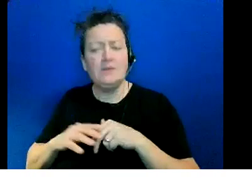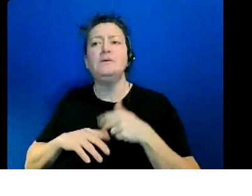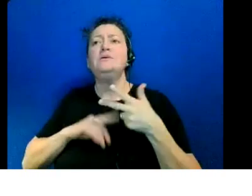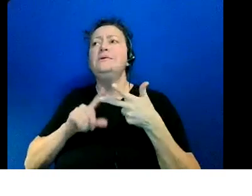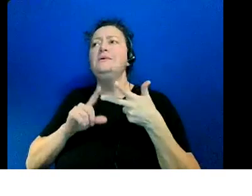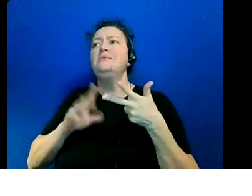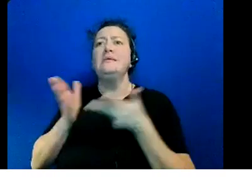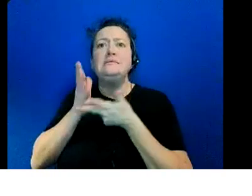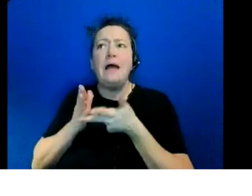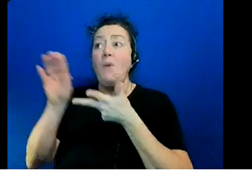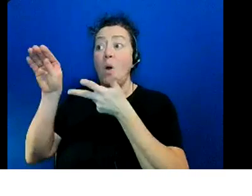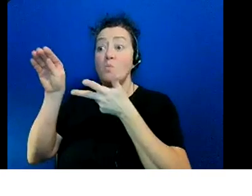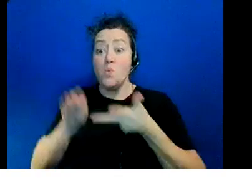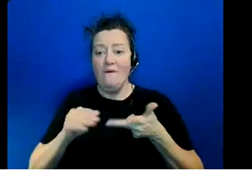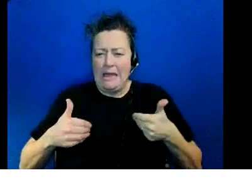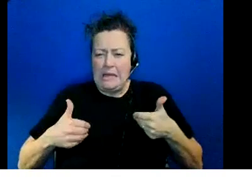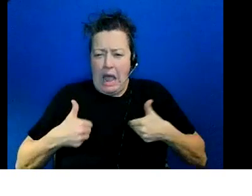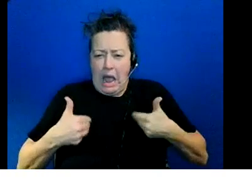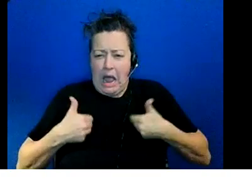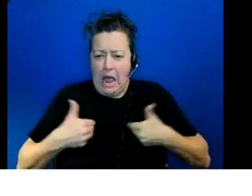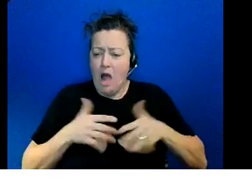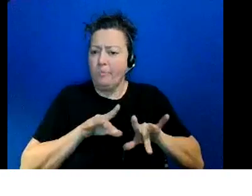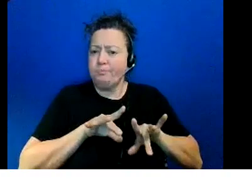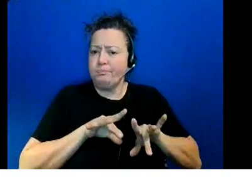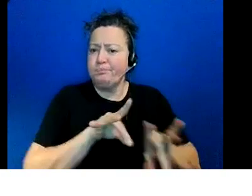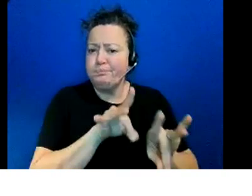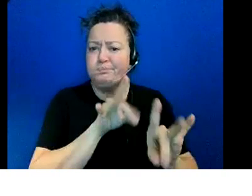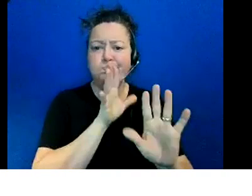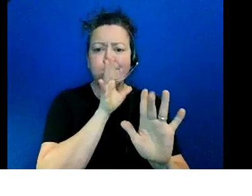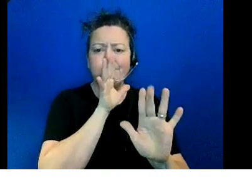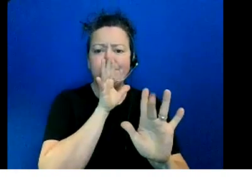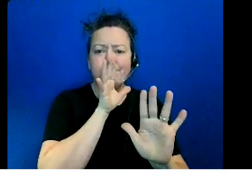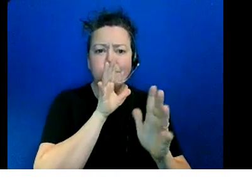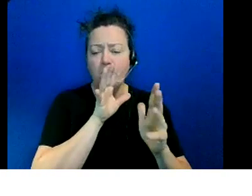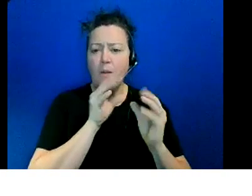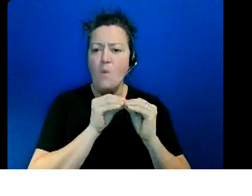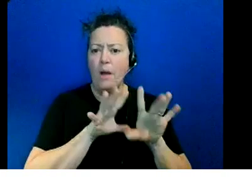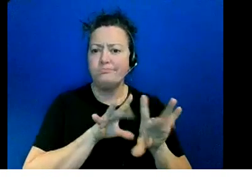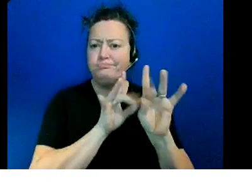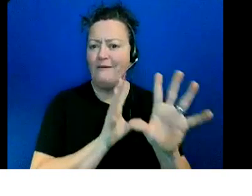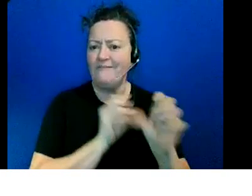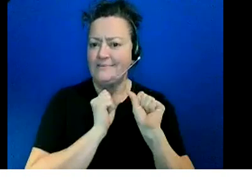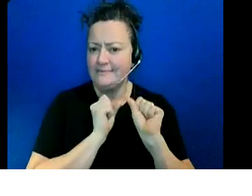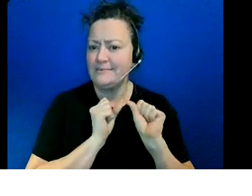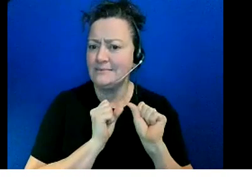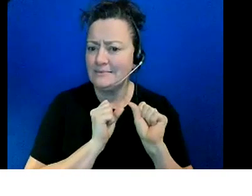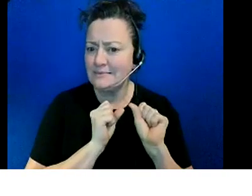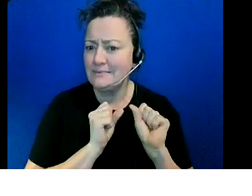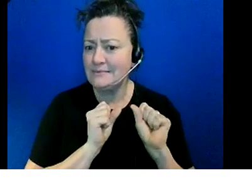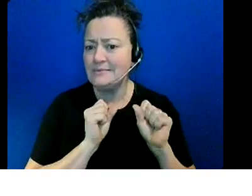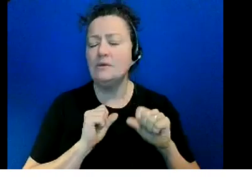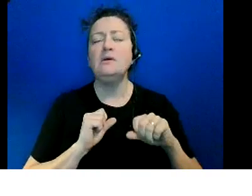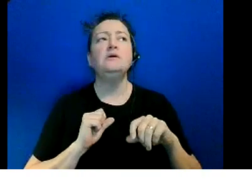to the country very young so they acquire oral skills um maybe faster and um